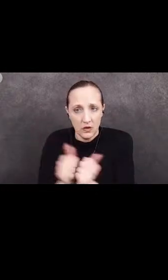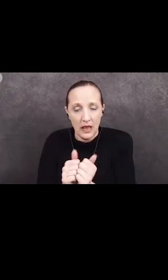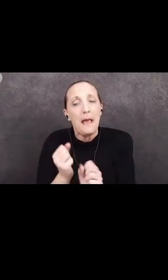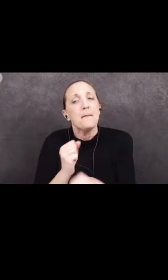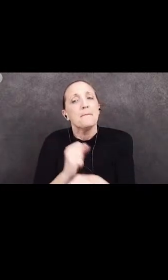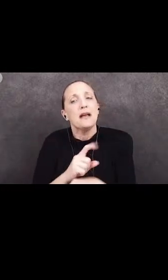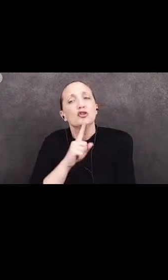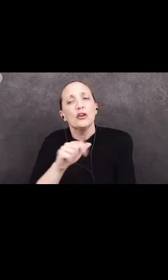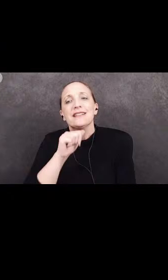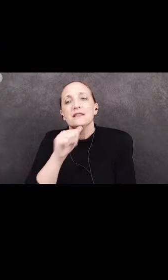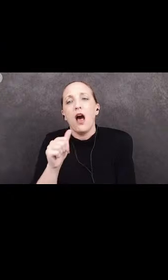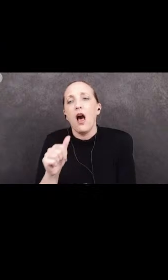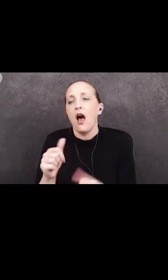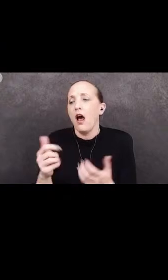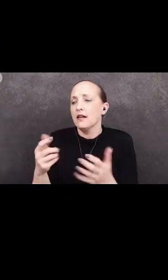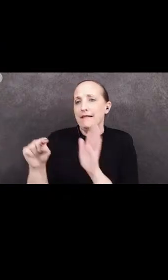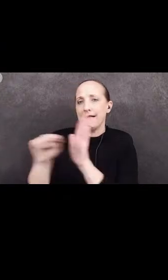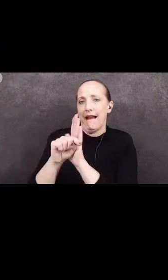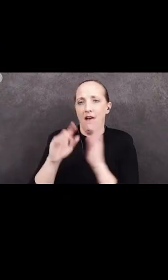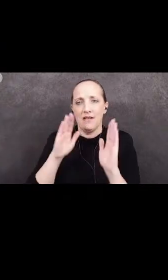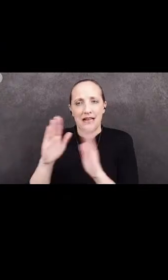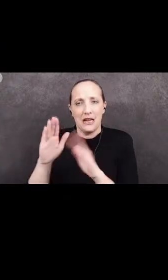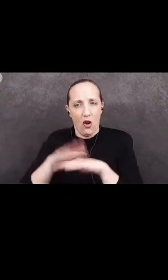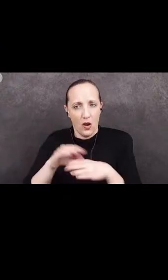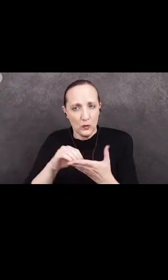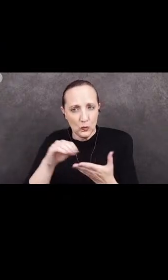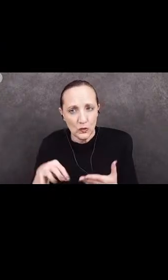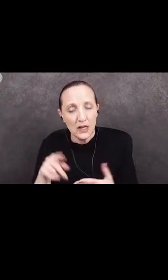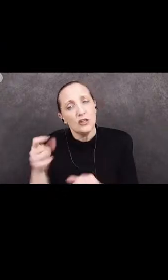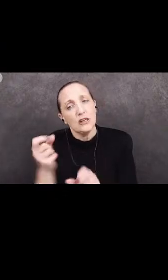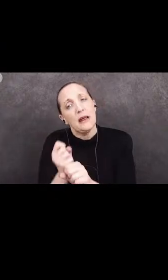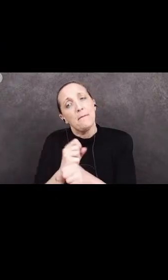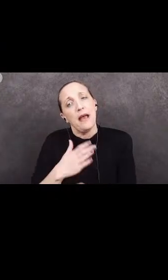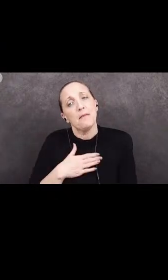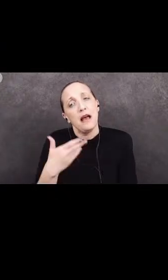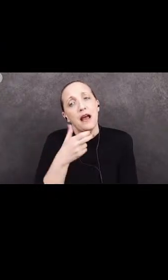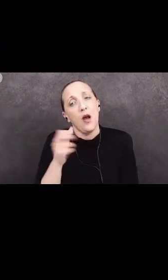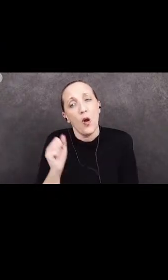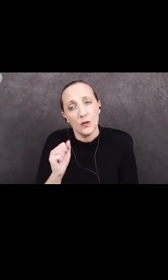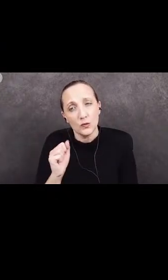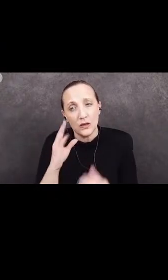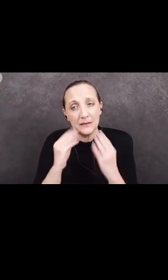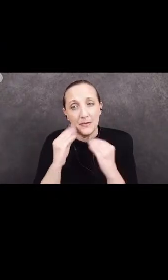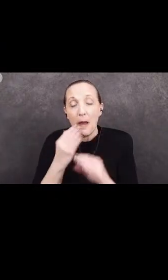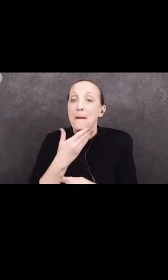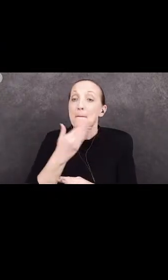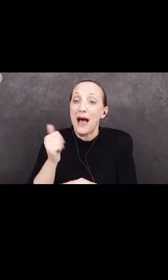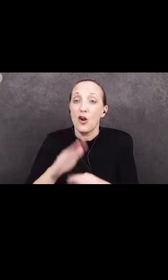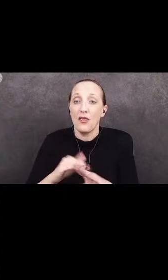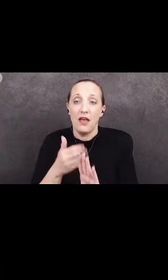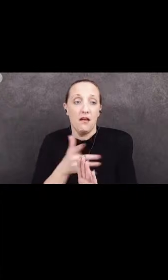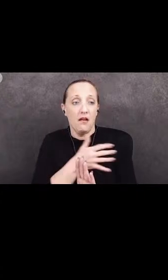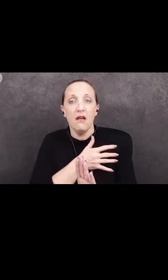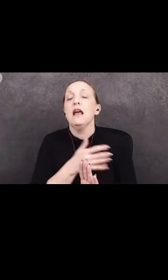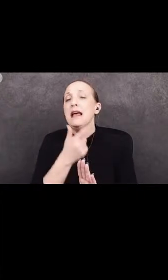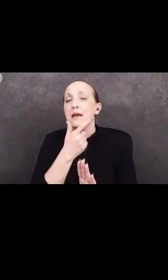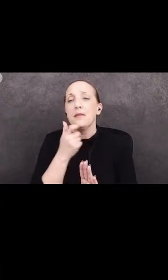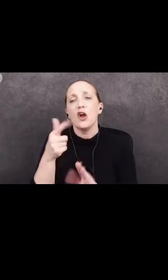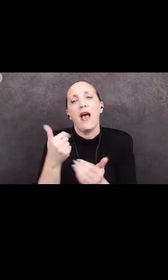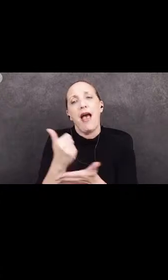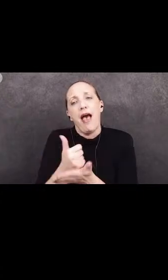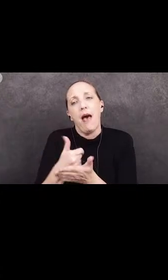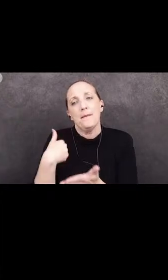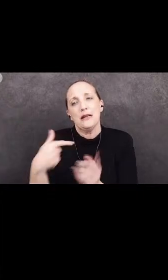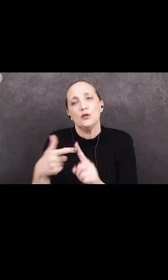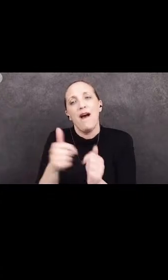towards the students. She made my high school experience turn out better than it would have been because she helped me avoid problems.